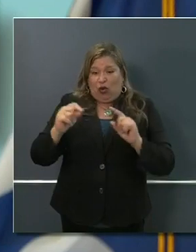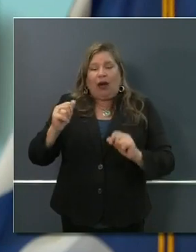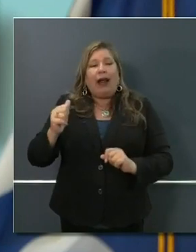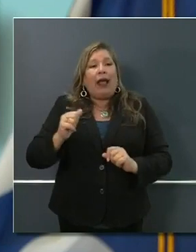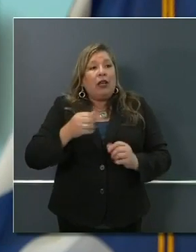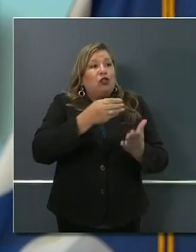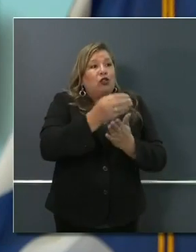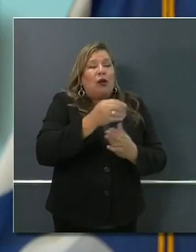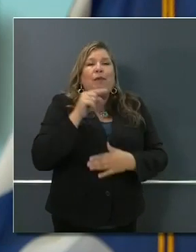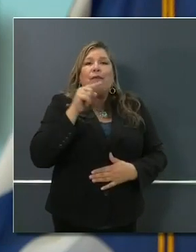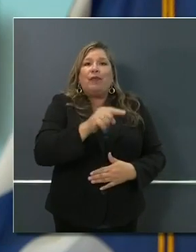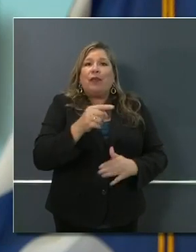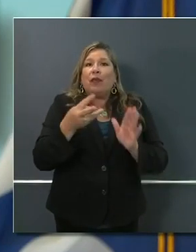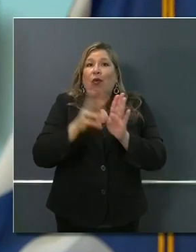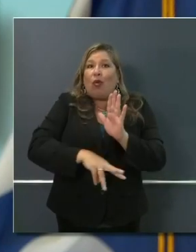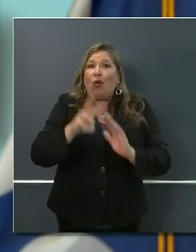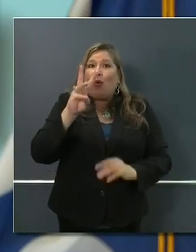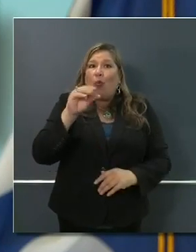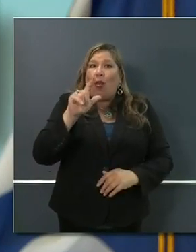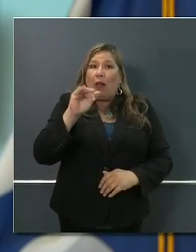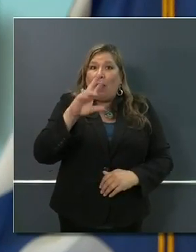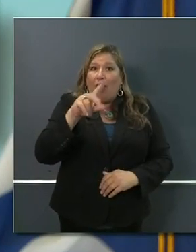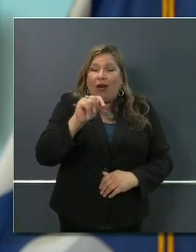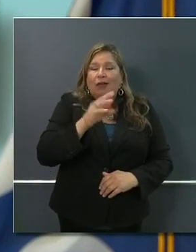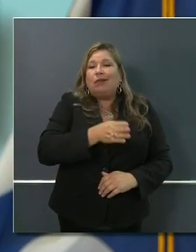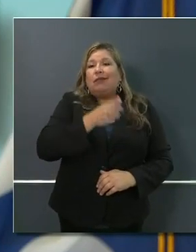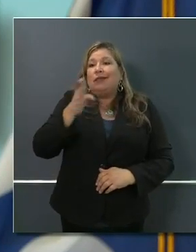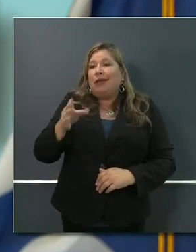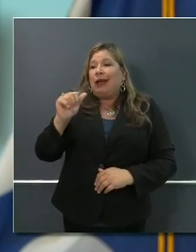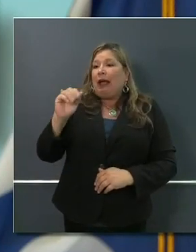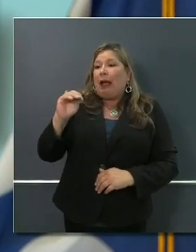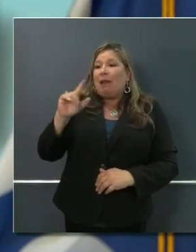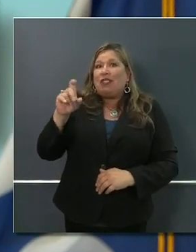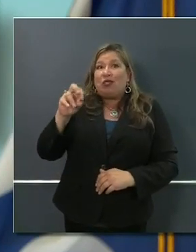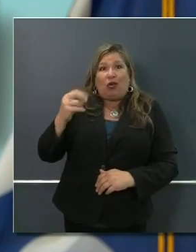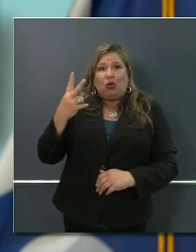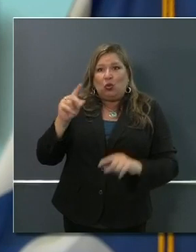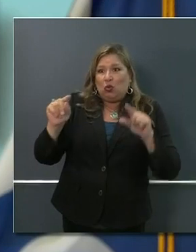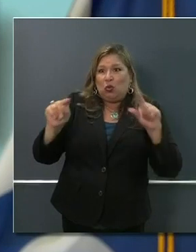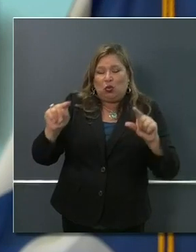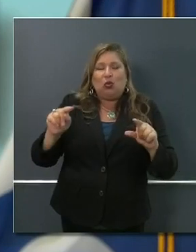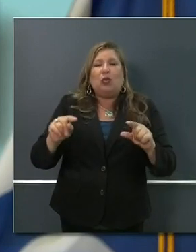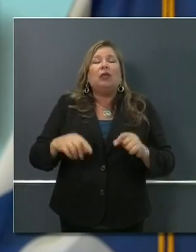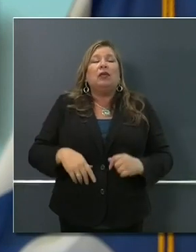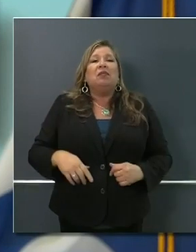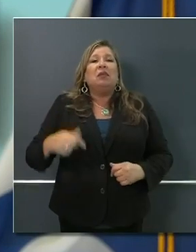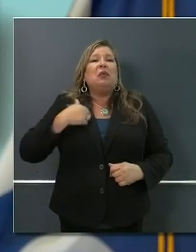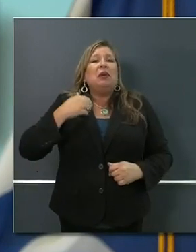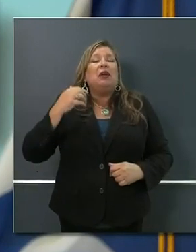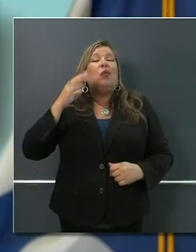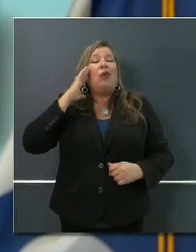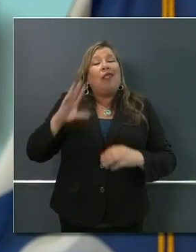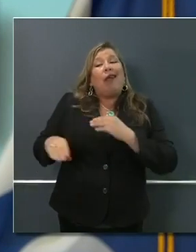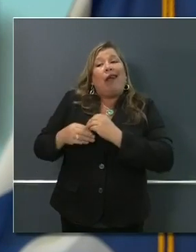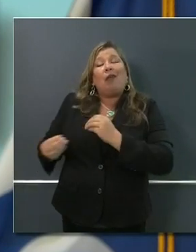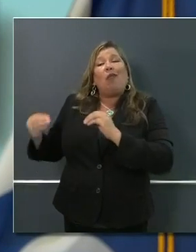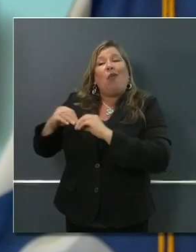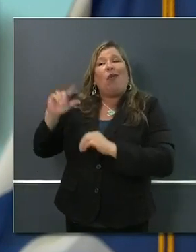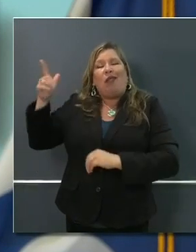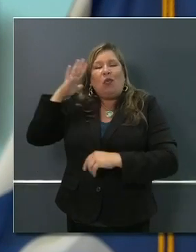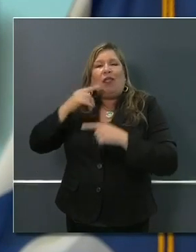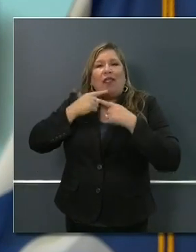those partnerships beyond Walmart and Amazon. I'll announce that when those partnerships are available, but currently we are